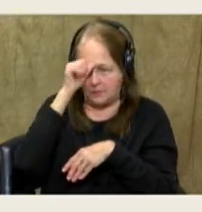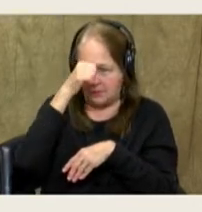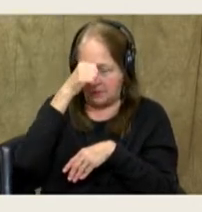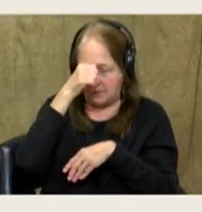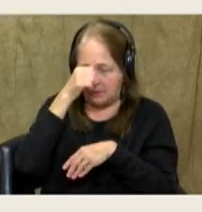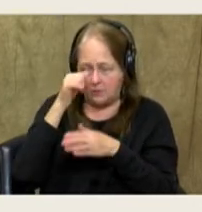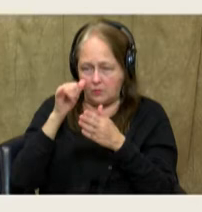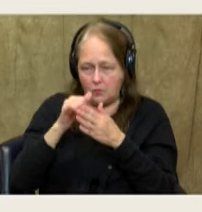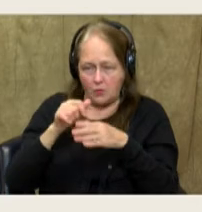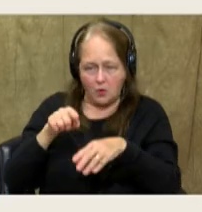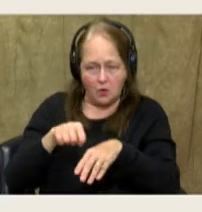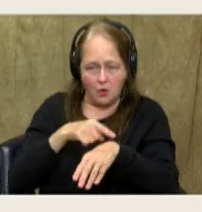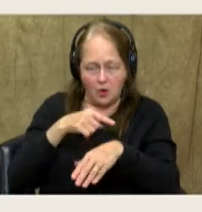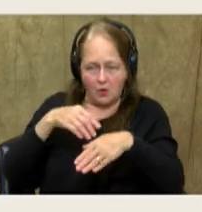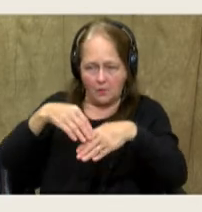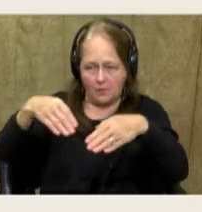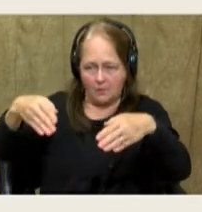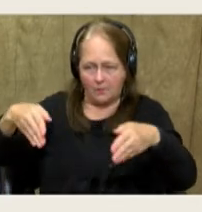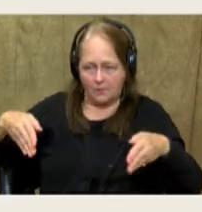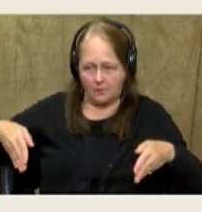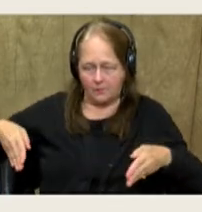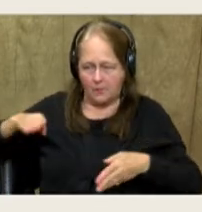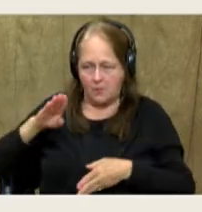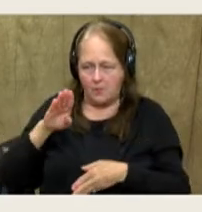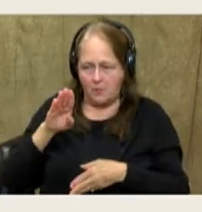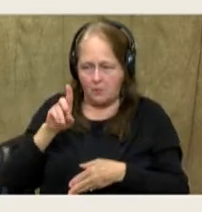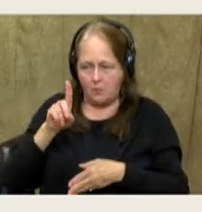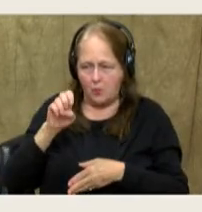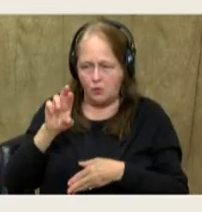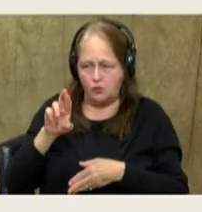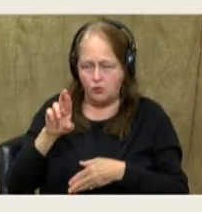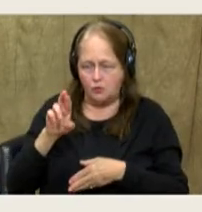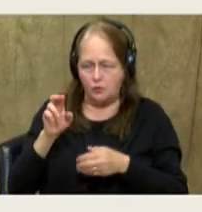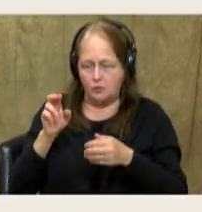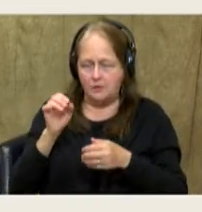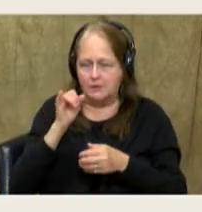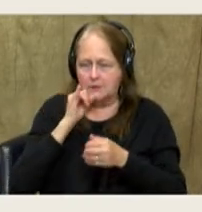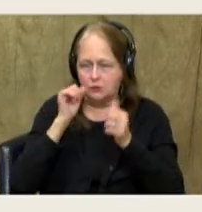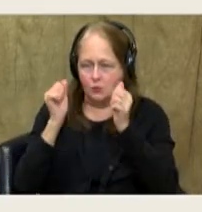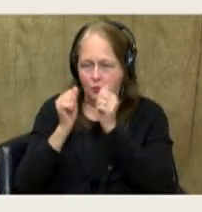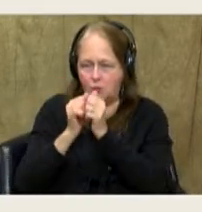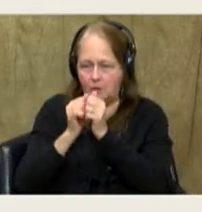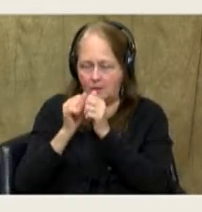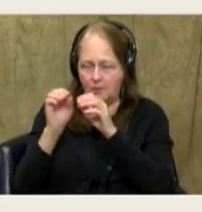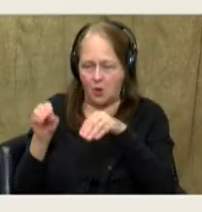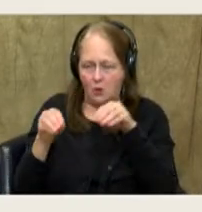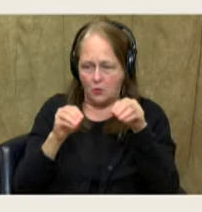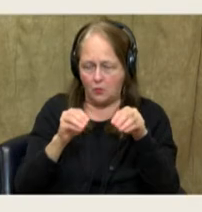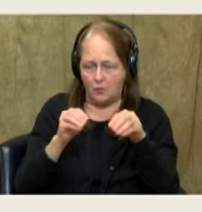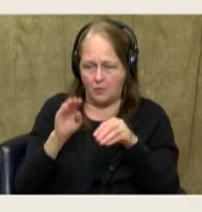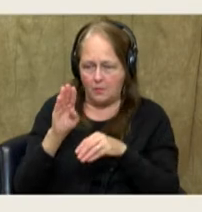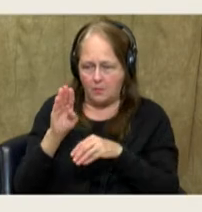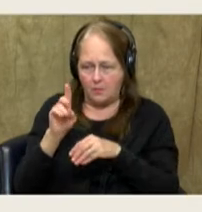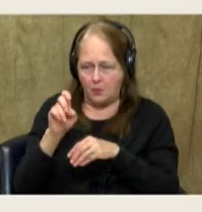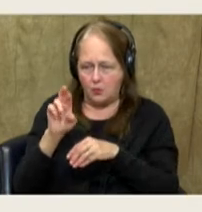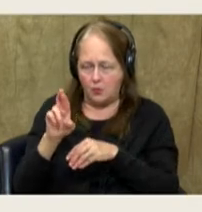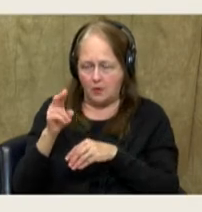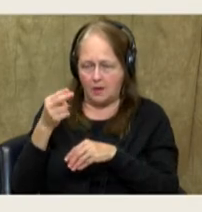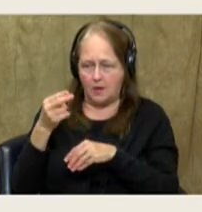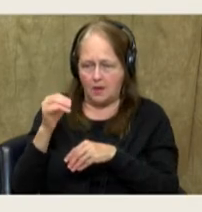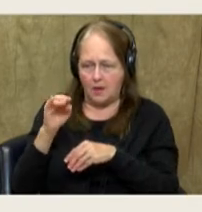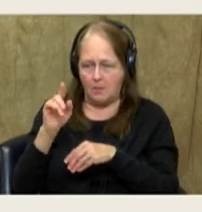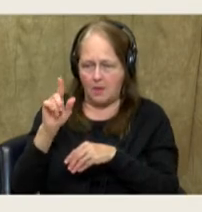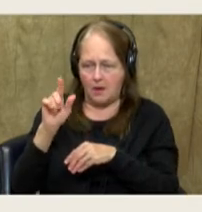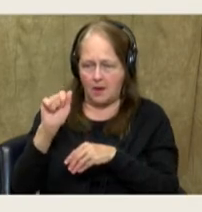very longest border that India has is with the ocean. But of course, it's also got the border of the Himalaya